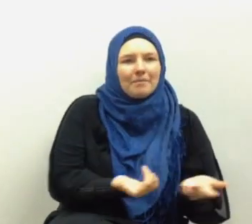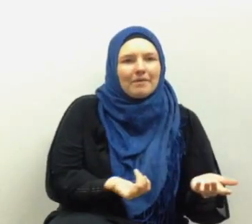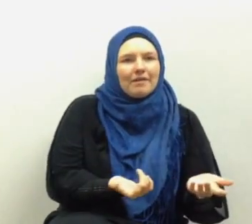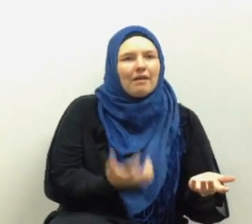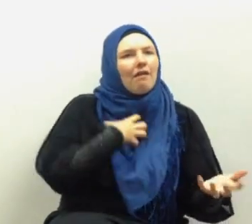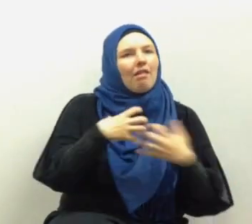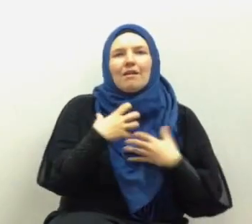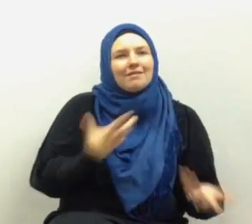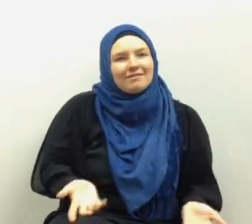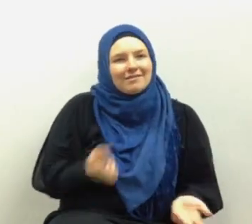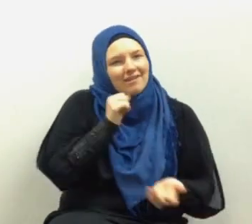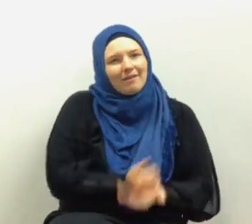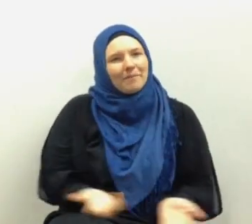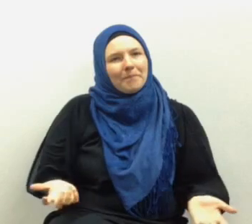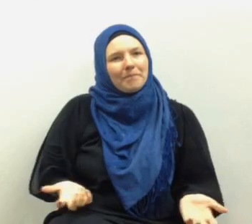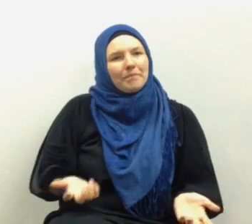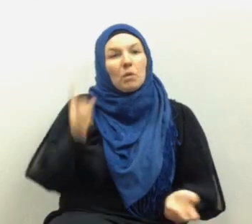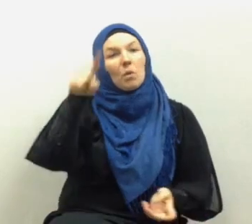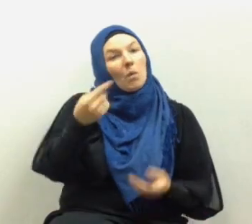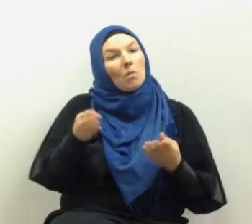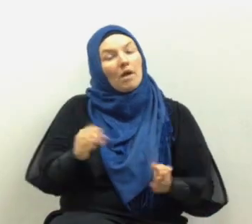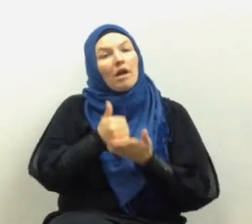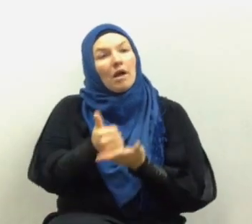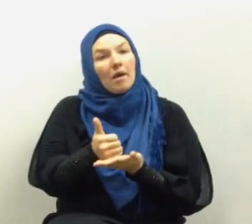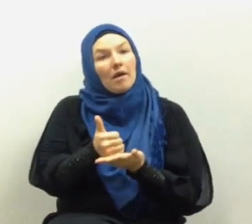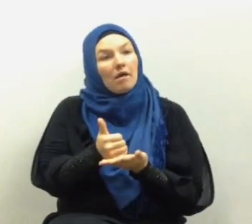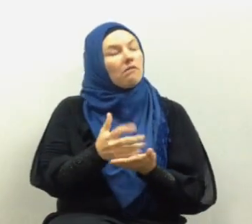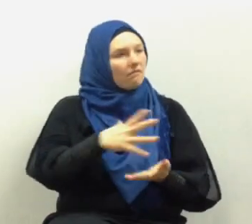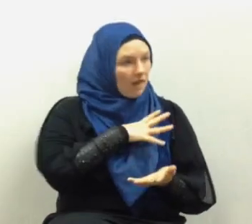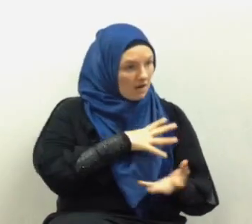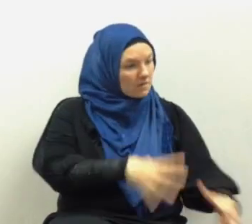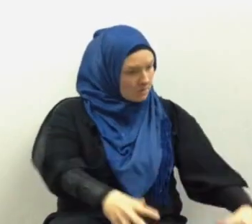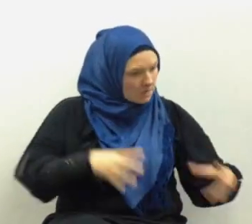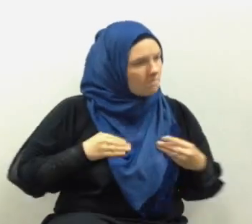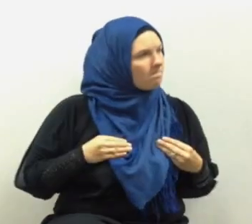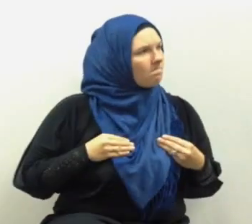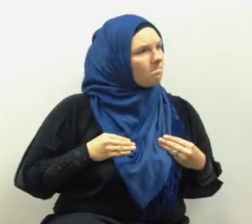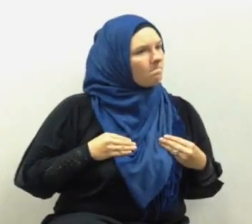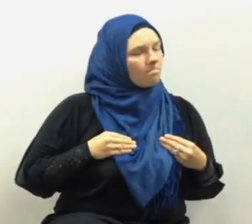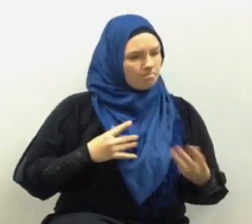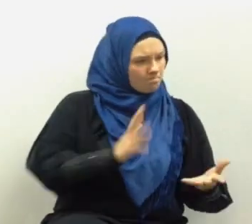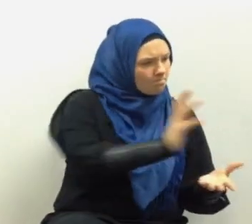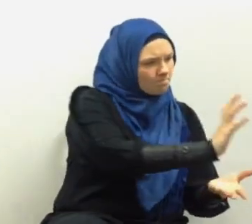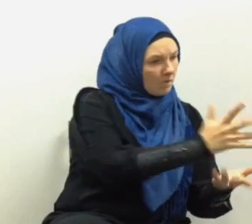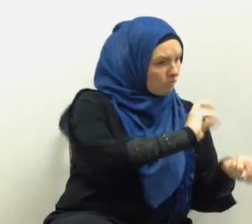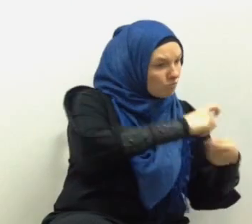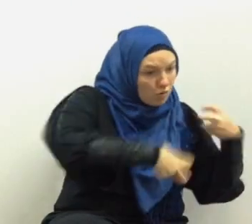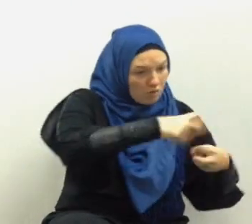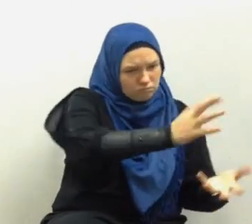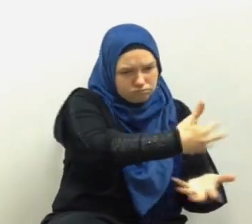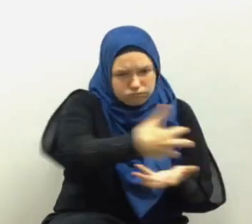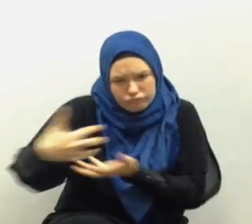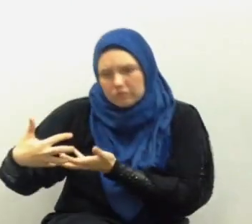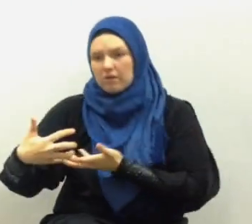the only way it helps is pick up the pieces collect yourself